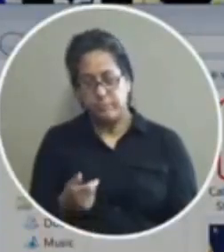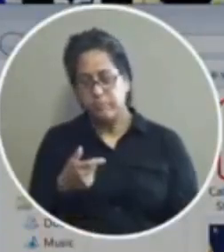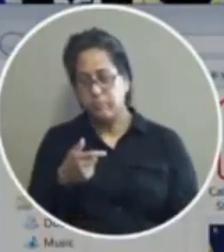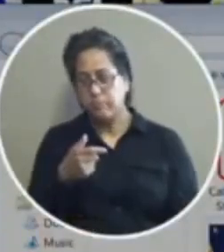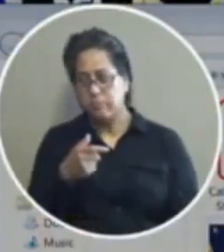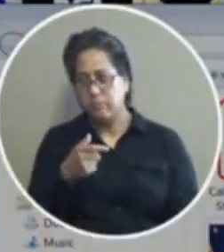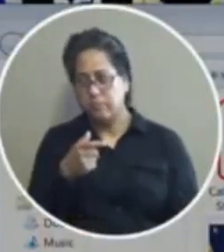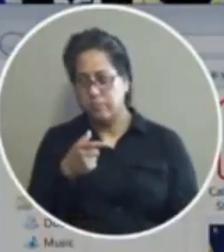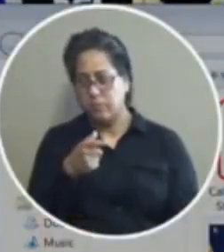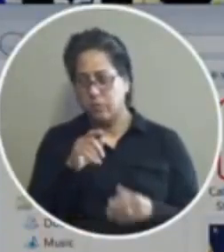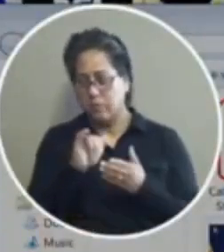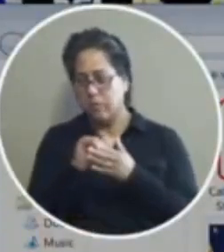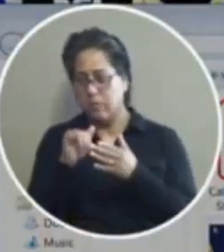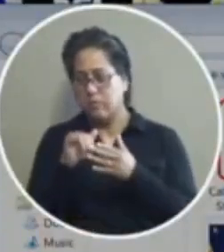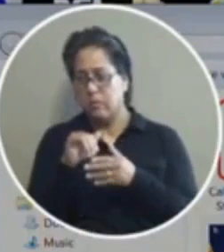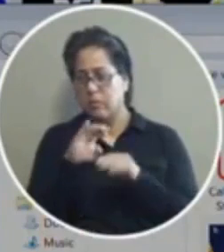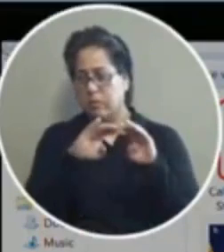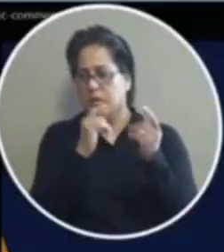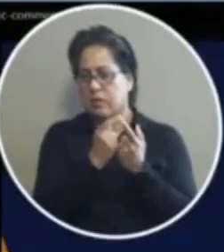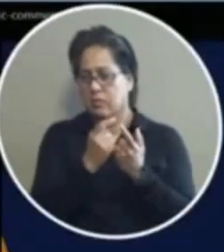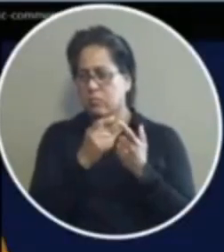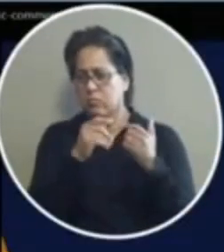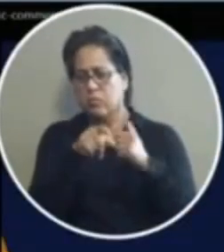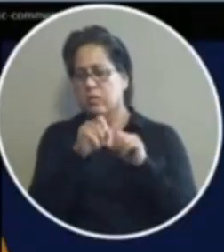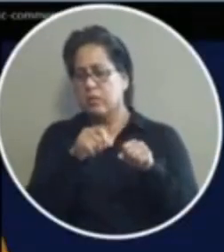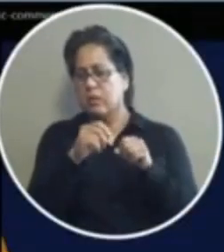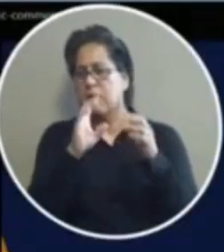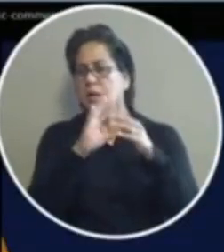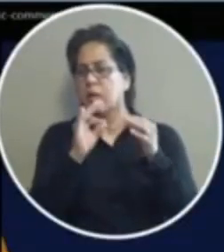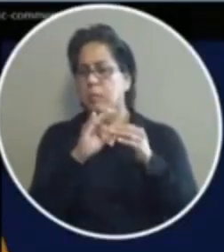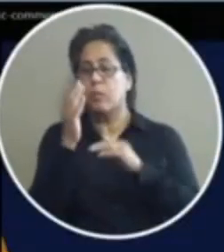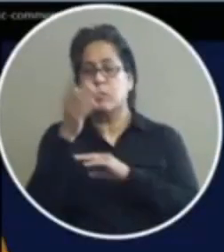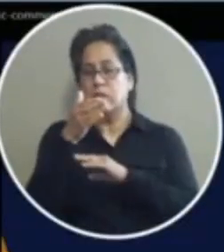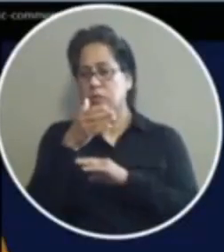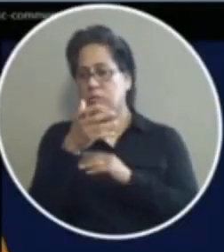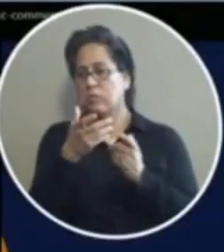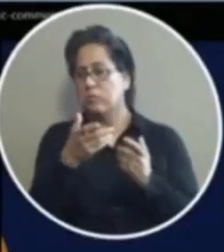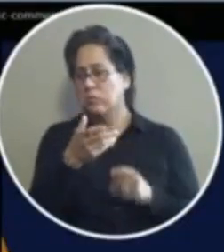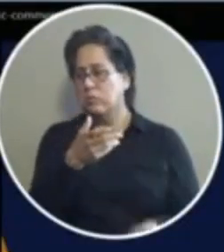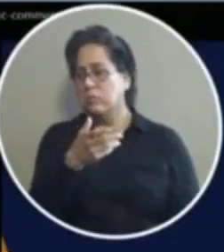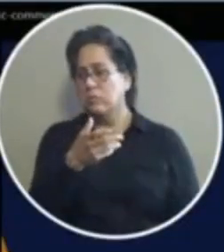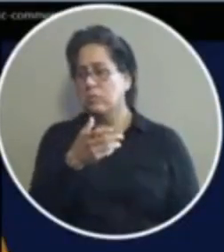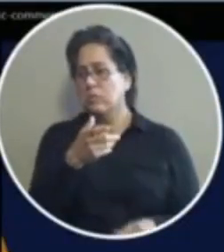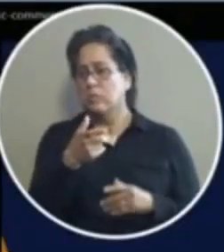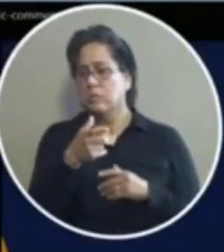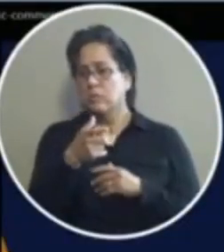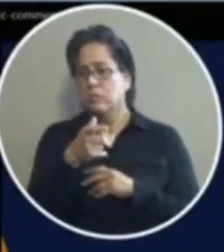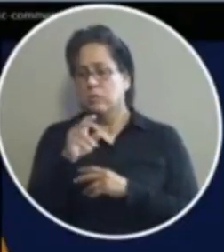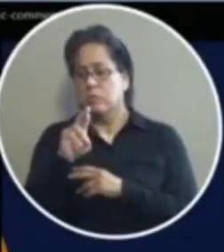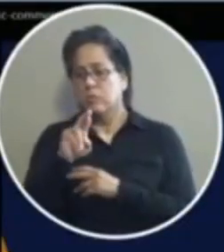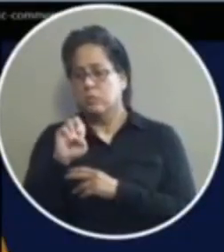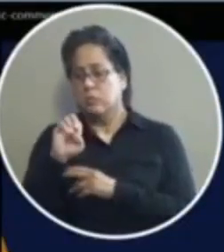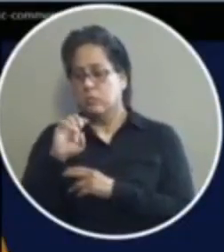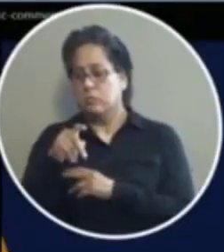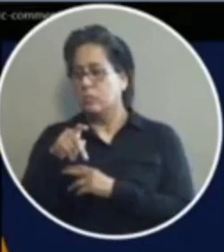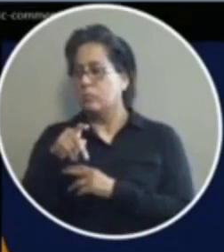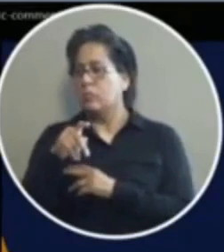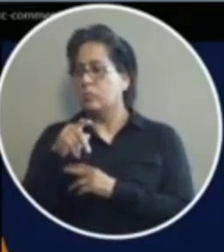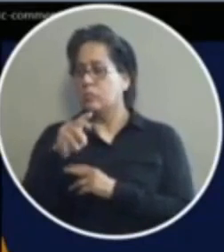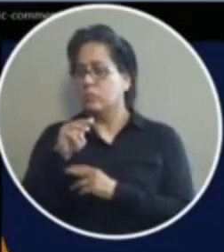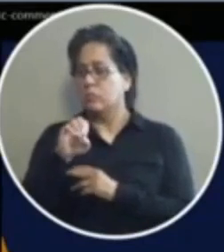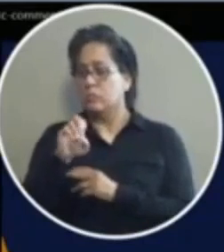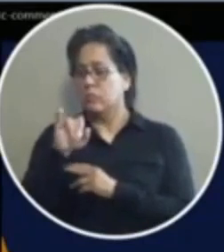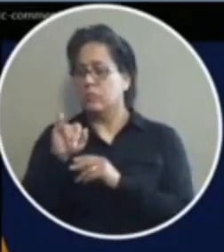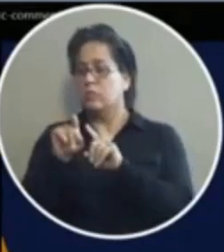that we told council we're going to do so he can comment on the presentation in its entirety okay representative moody sir if you'll press